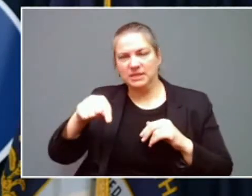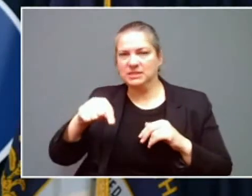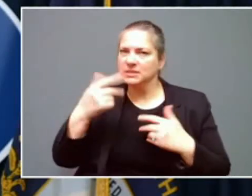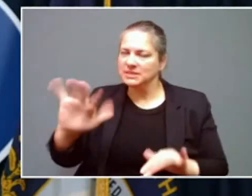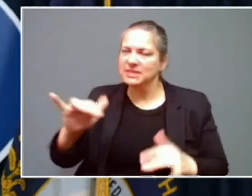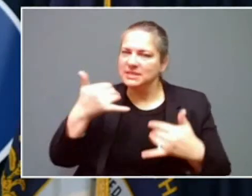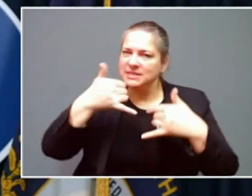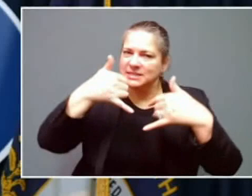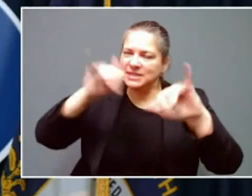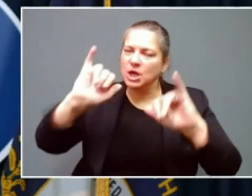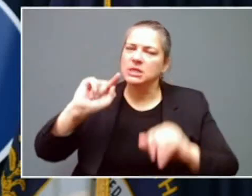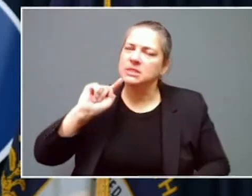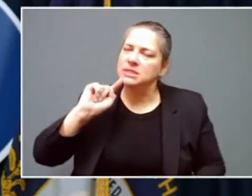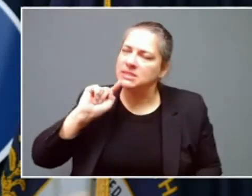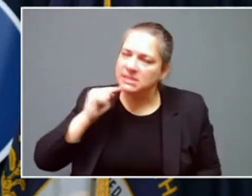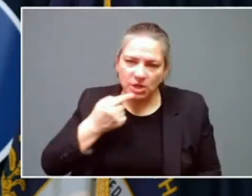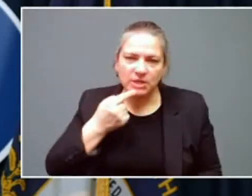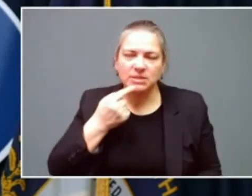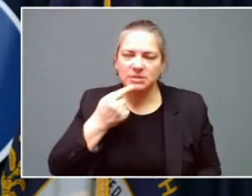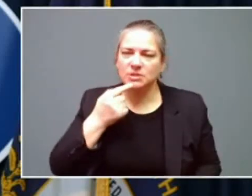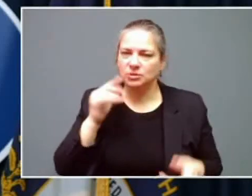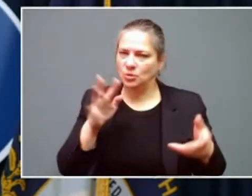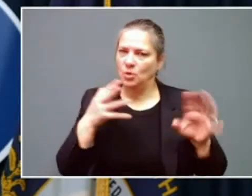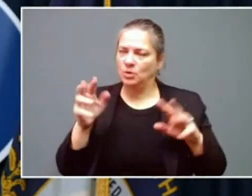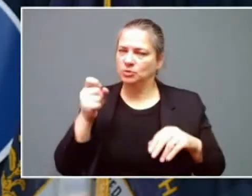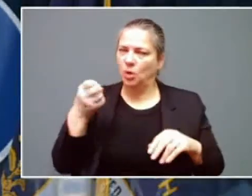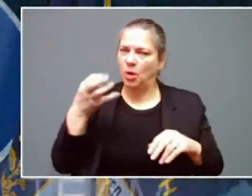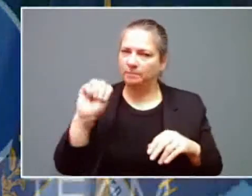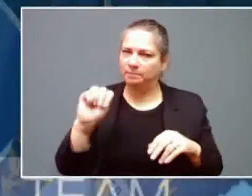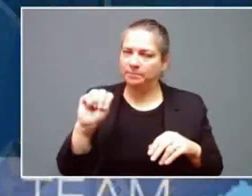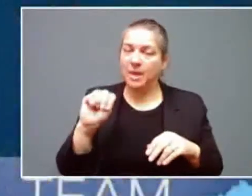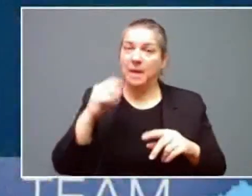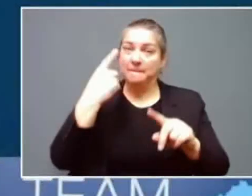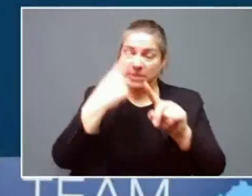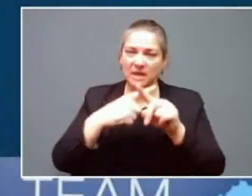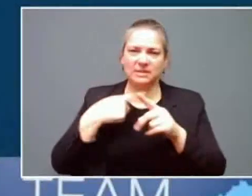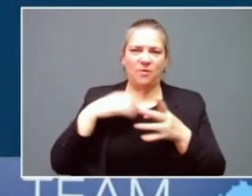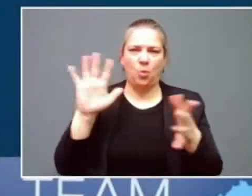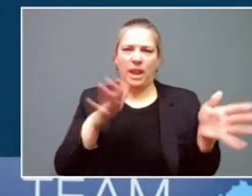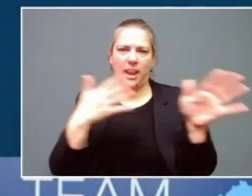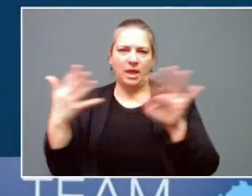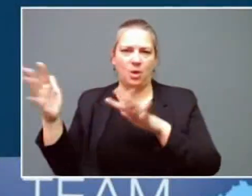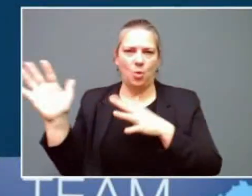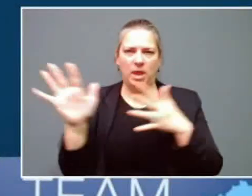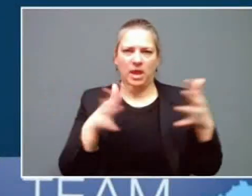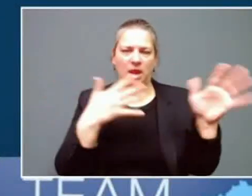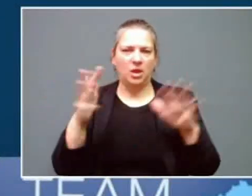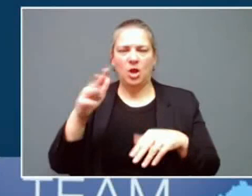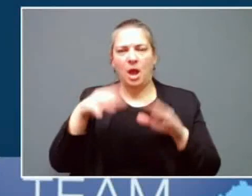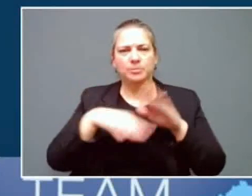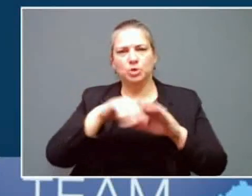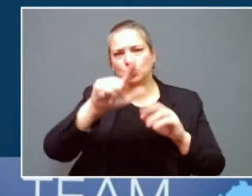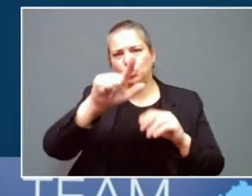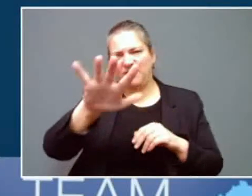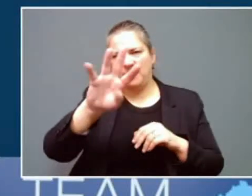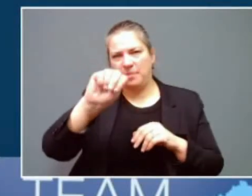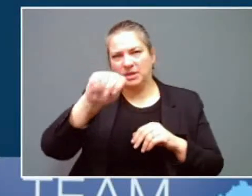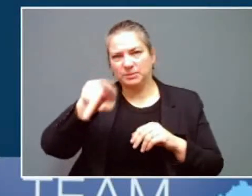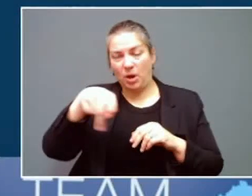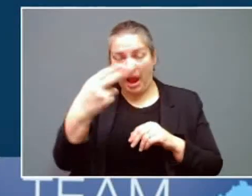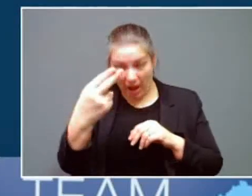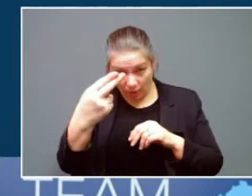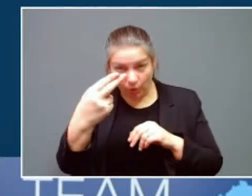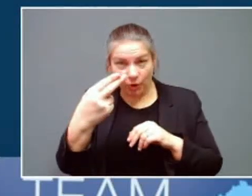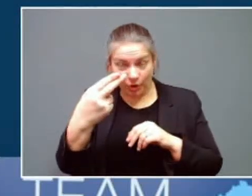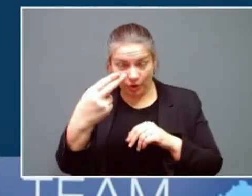event. And it's also coupled with wind. We have predictions of wind gusts up to 25 miles an hour, which also impacts